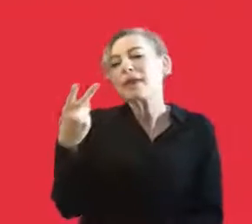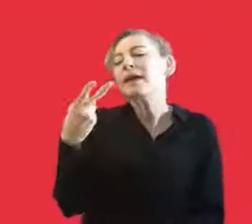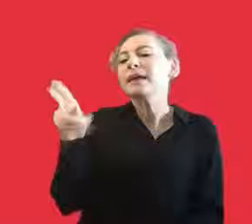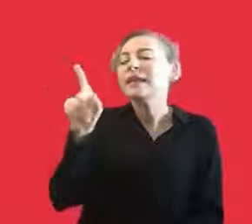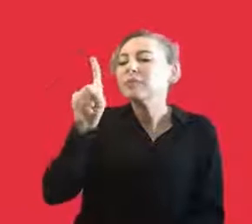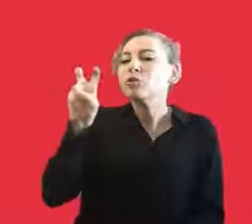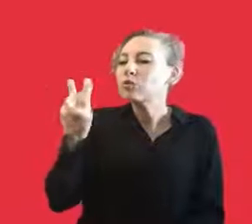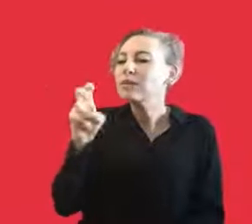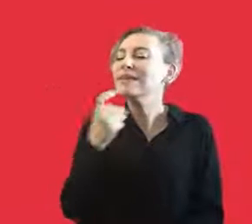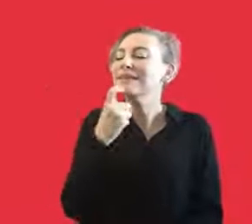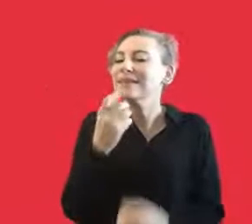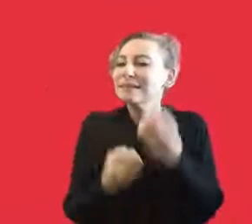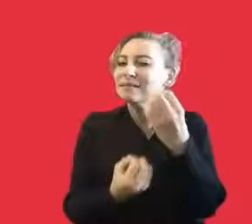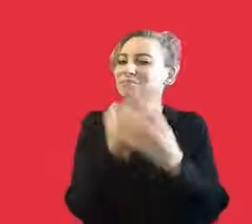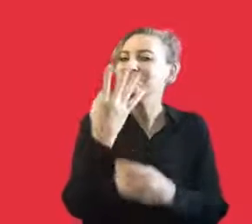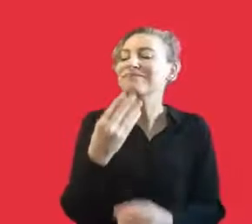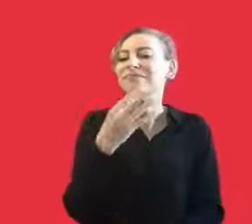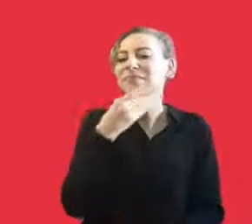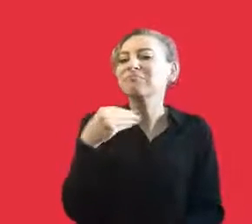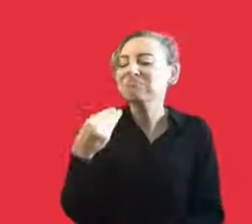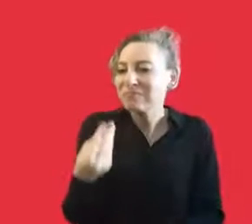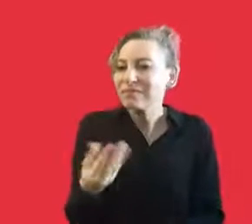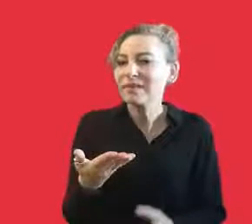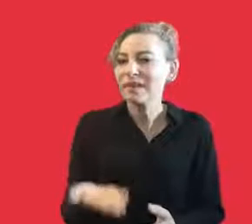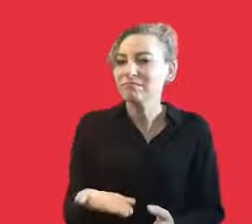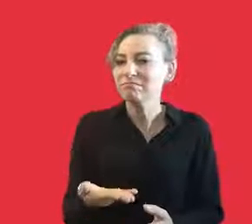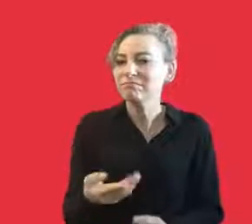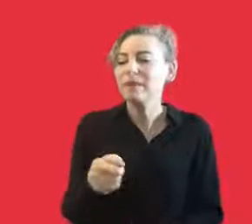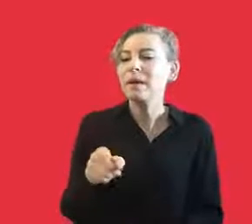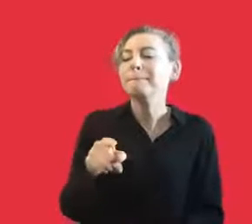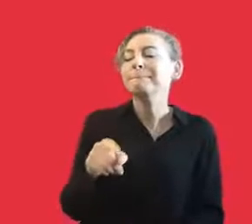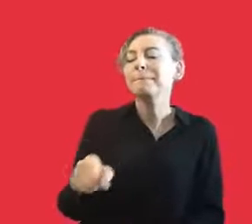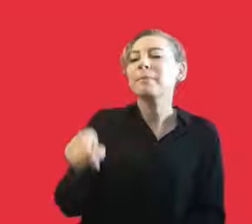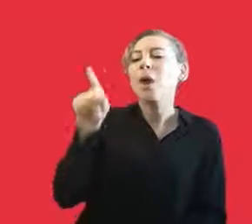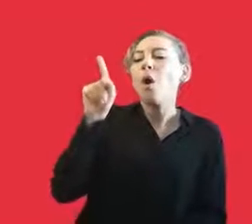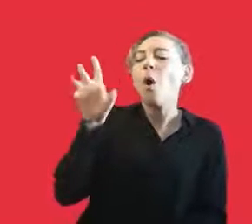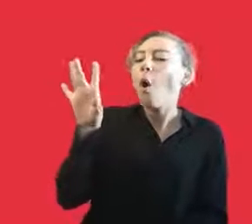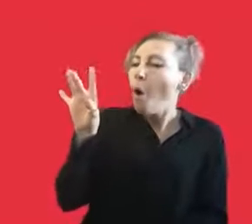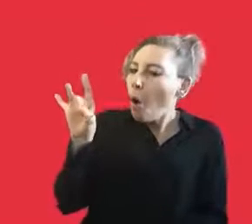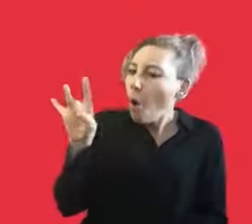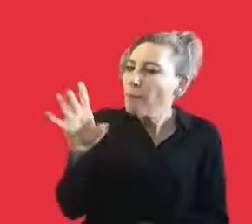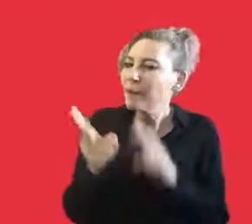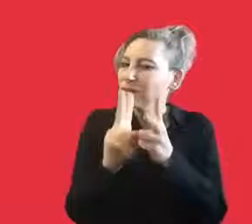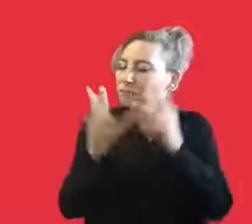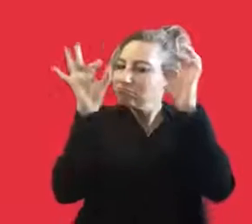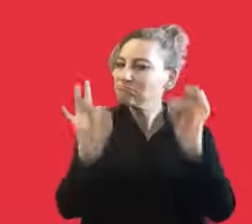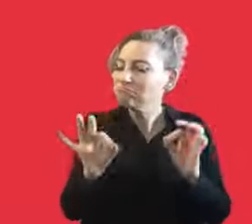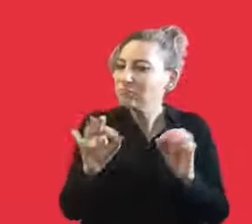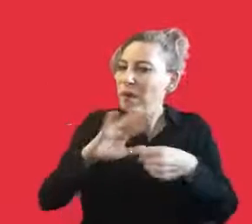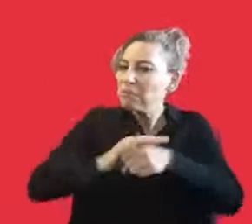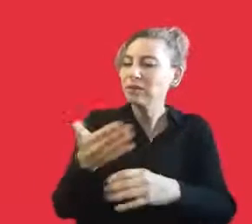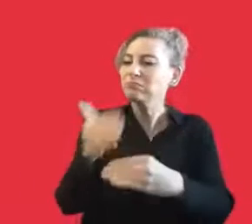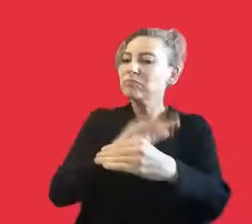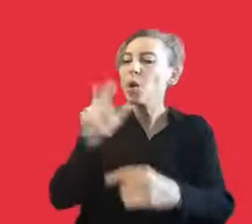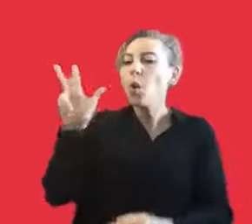2018, it was established. It was still young. However, we started with 15 theatres. And before the